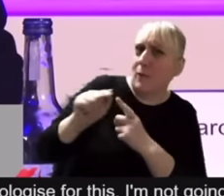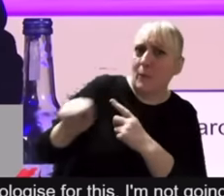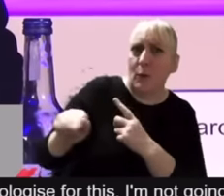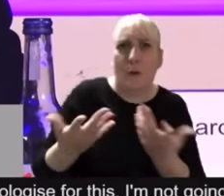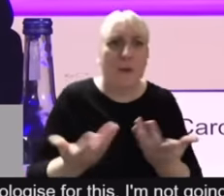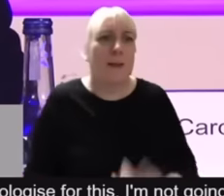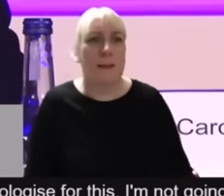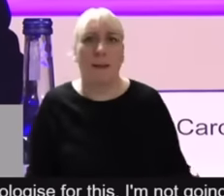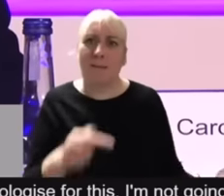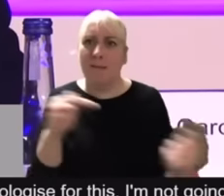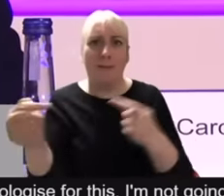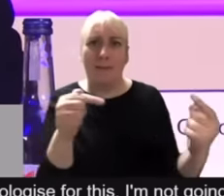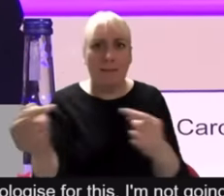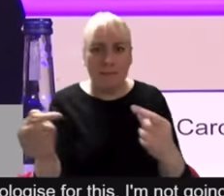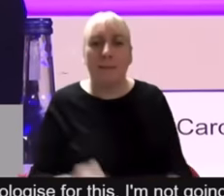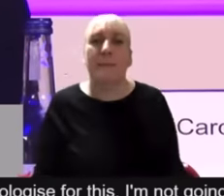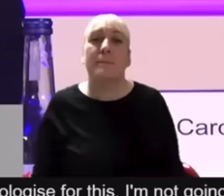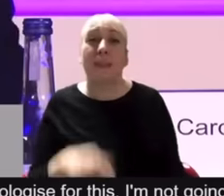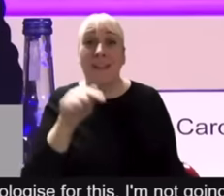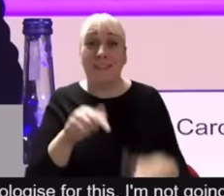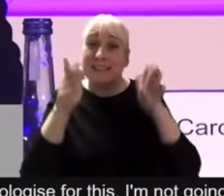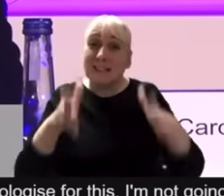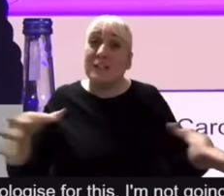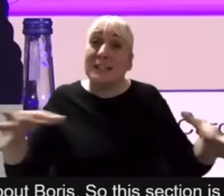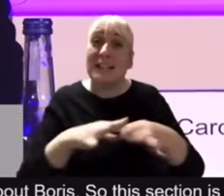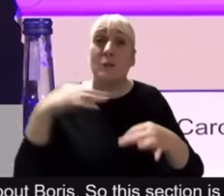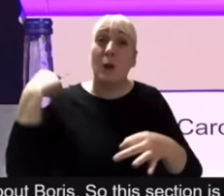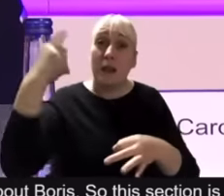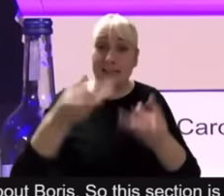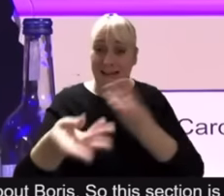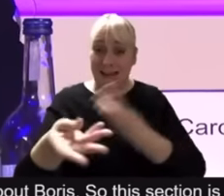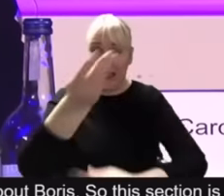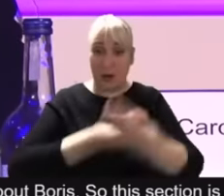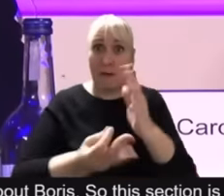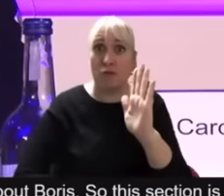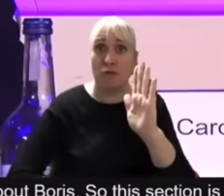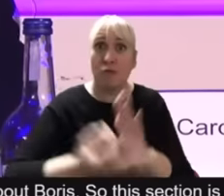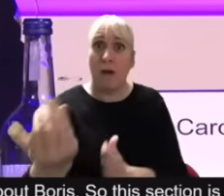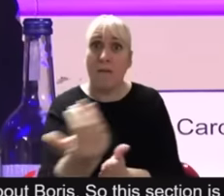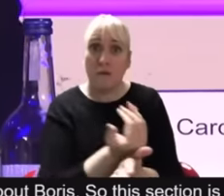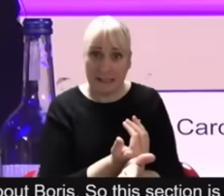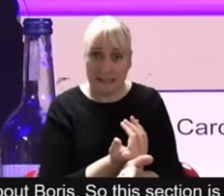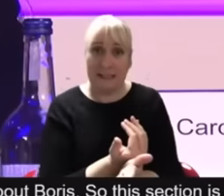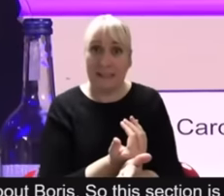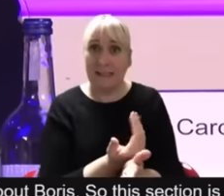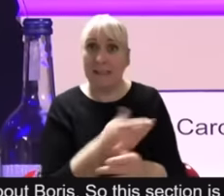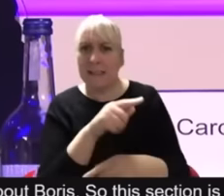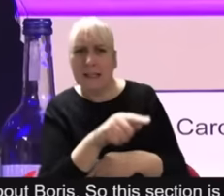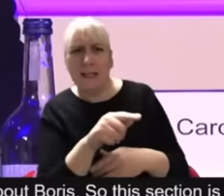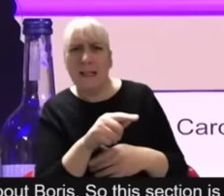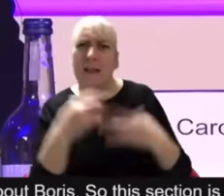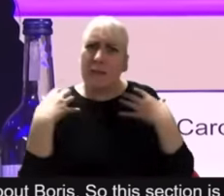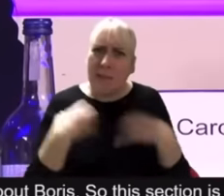This section is about London's economic recovery. I do not know what the Mayor thinks small businesses on the